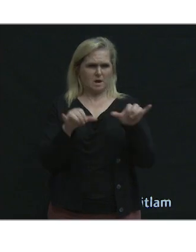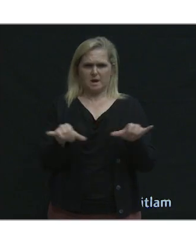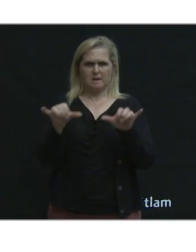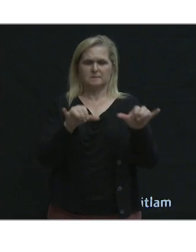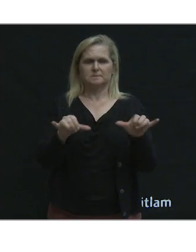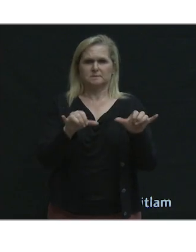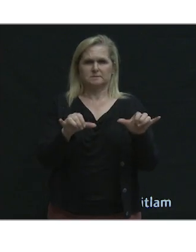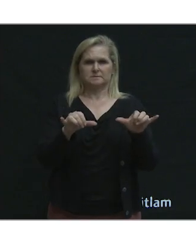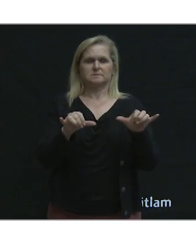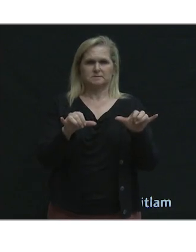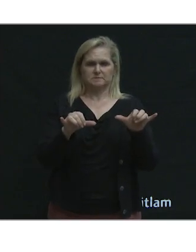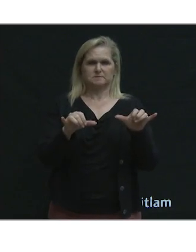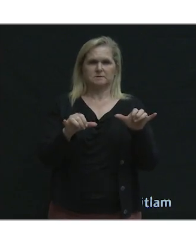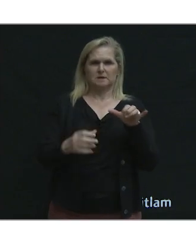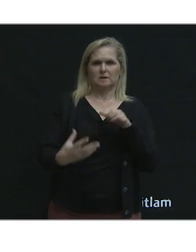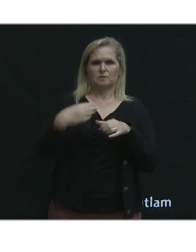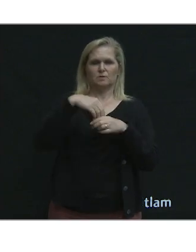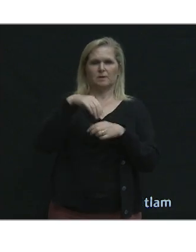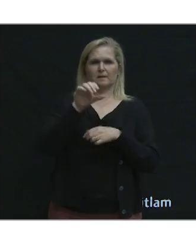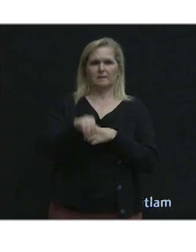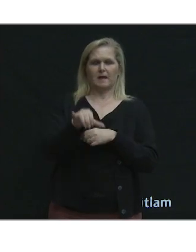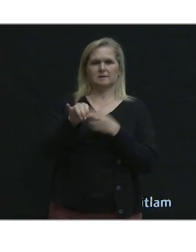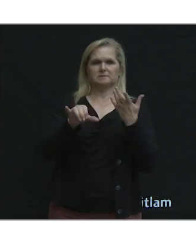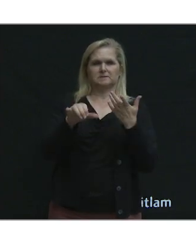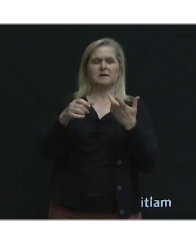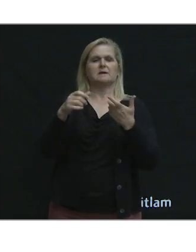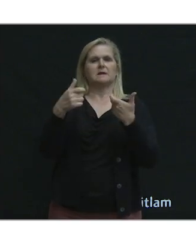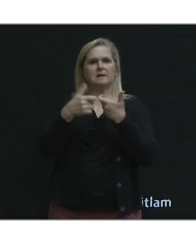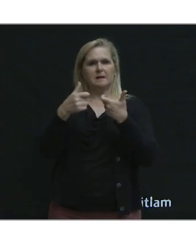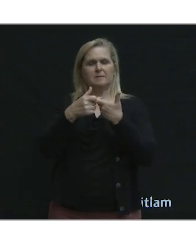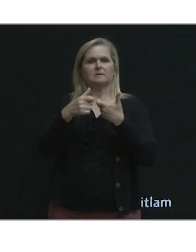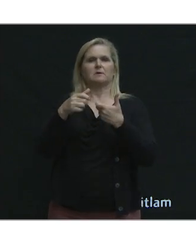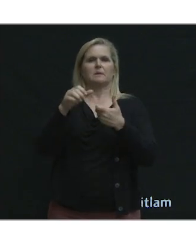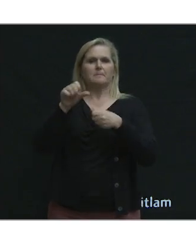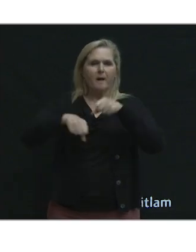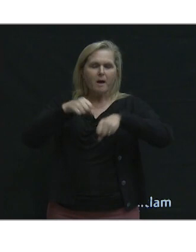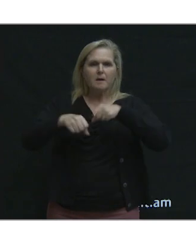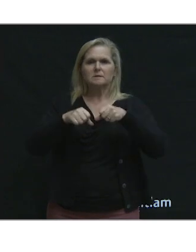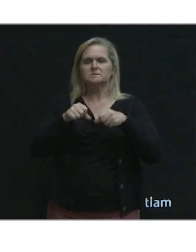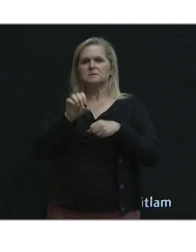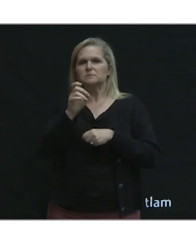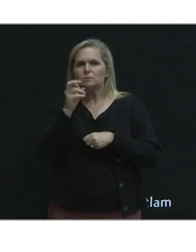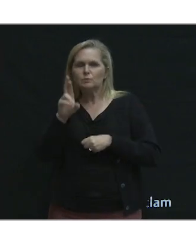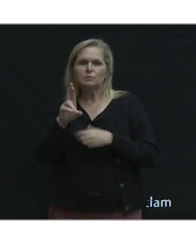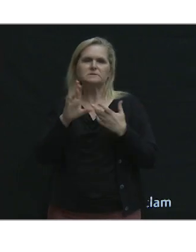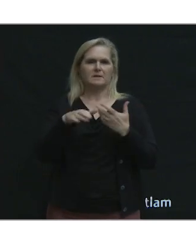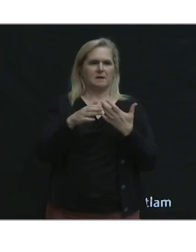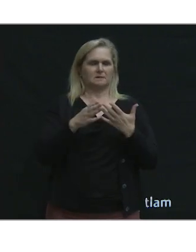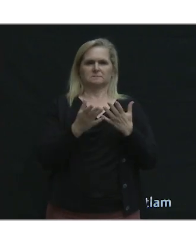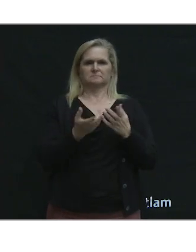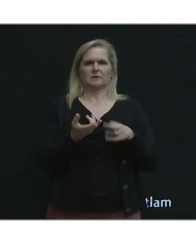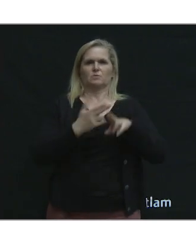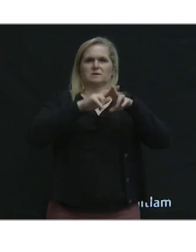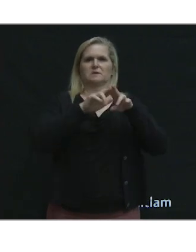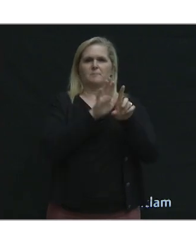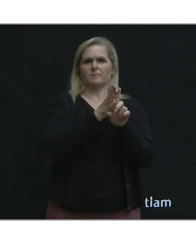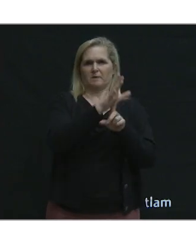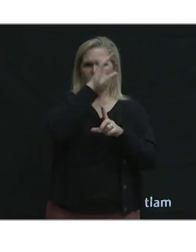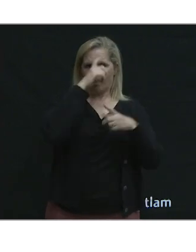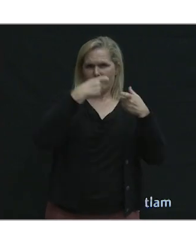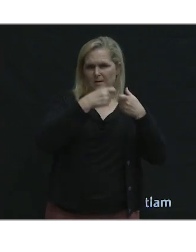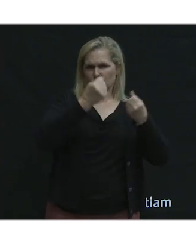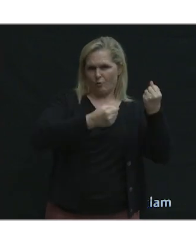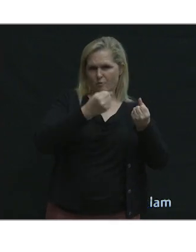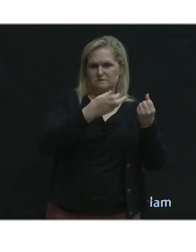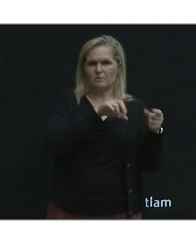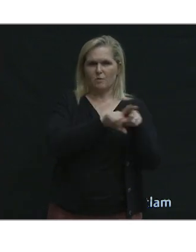um, we see more, uh, e-bikes, e-scooters, uh, increasing popularity of electric vehicles, as well as, uh, uh,